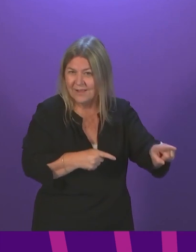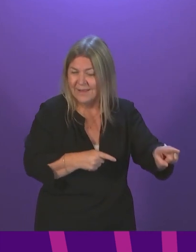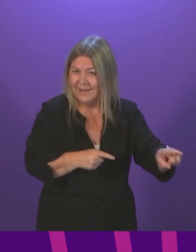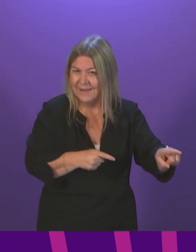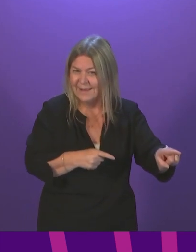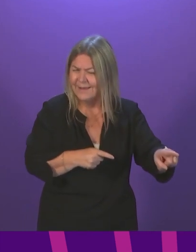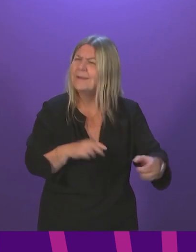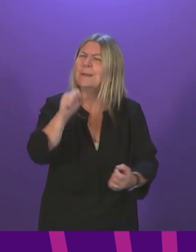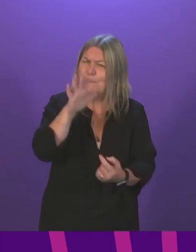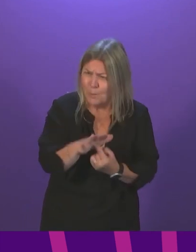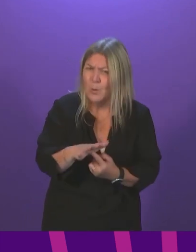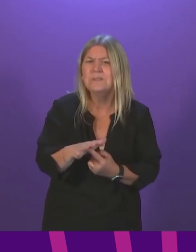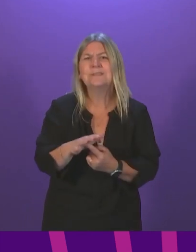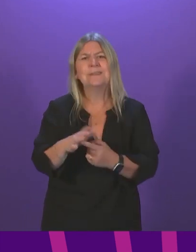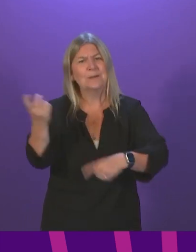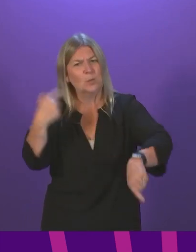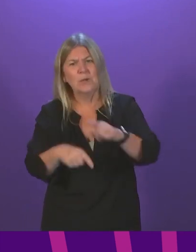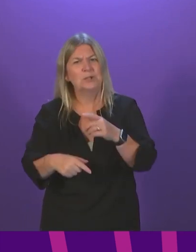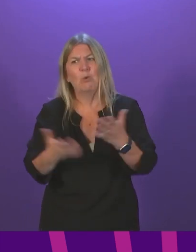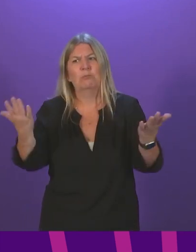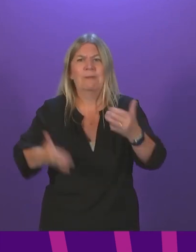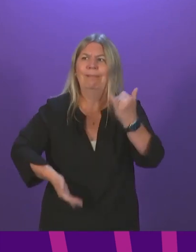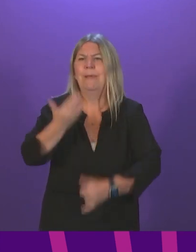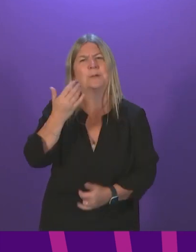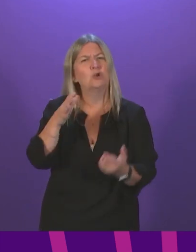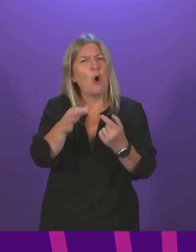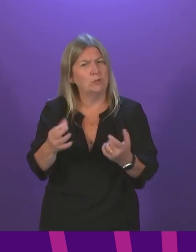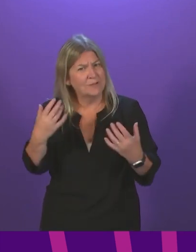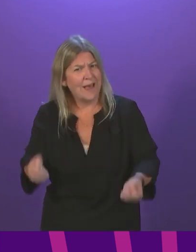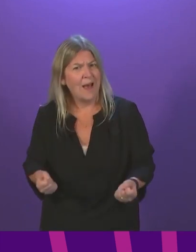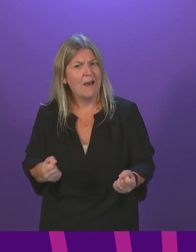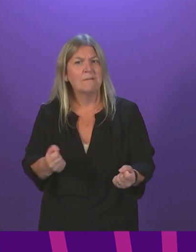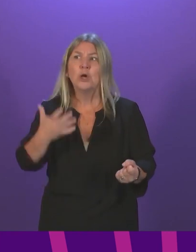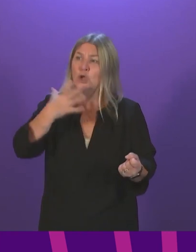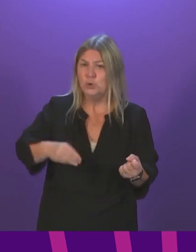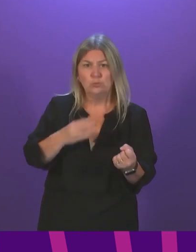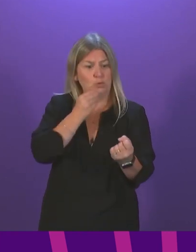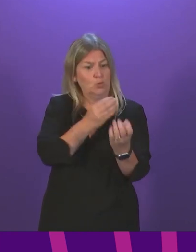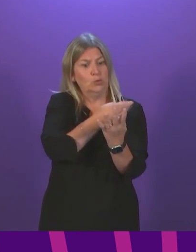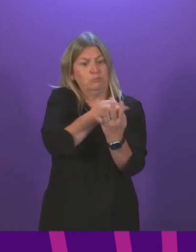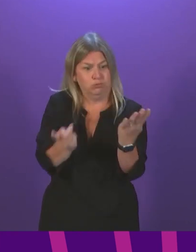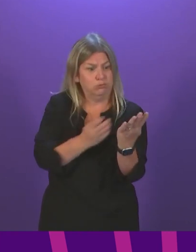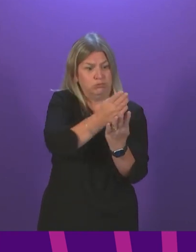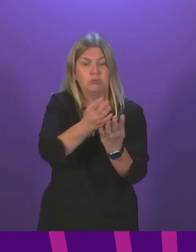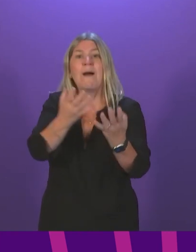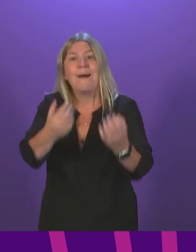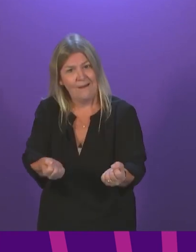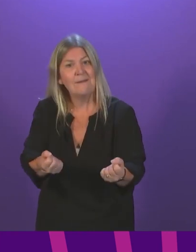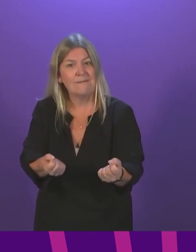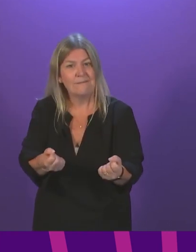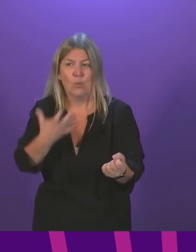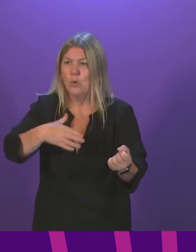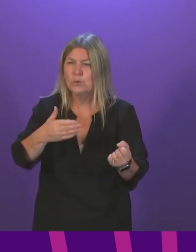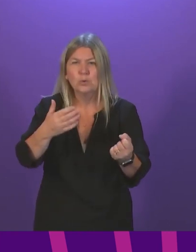it's really important that we do not limit our options here because we want to get through this winter with everything open and with cases at a